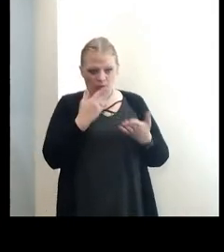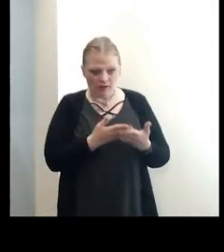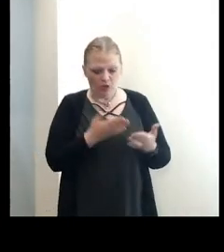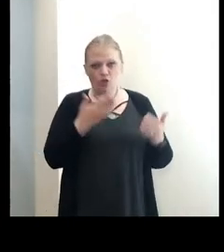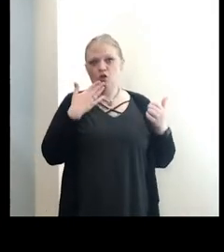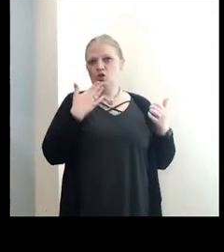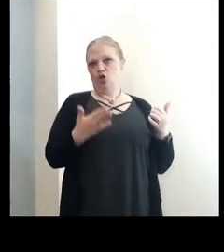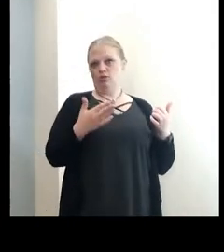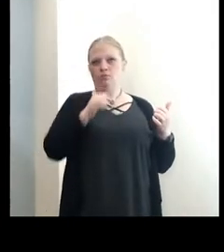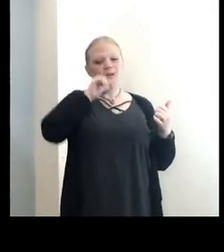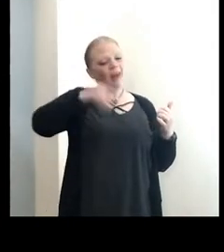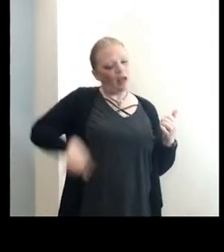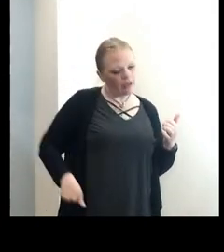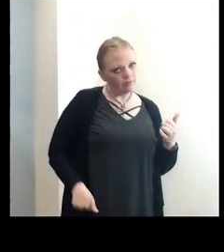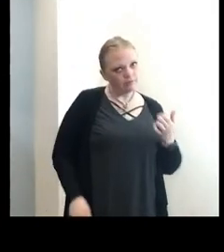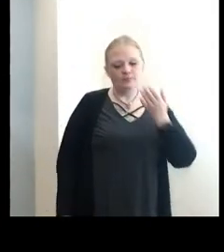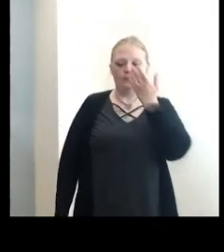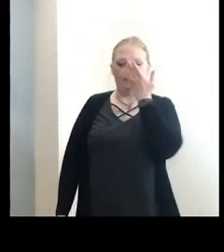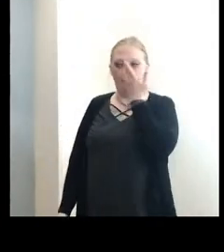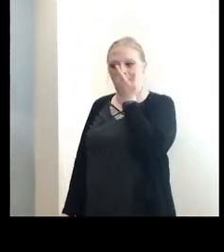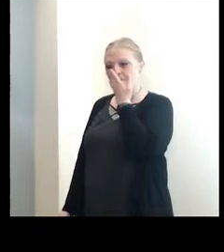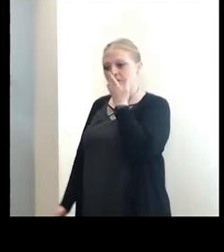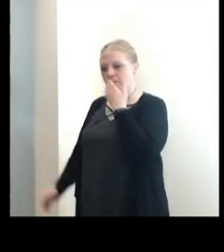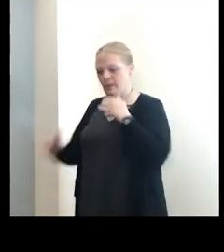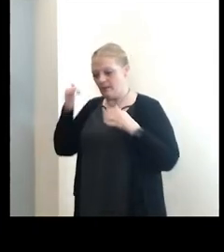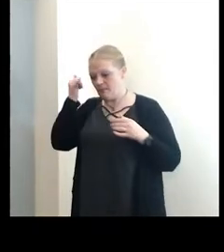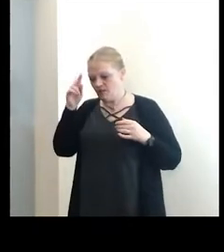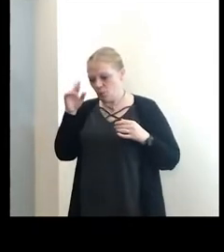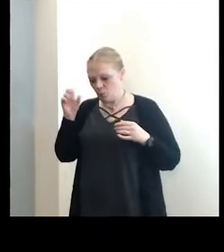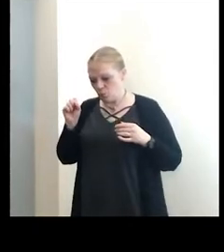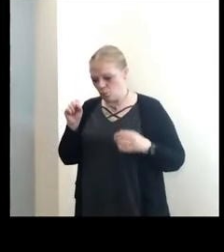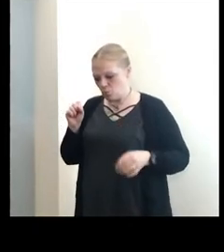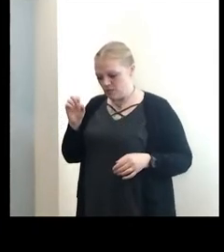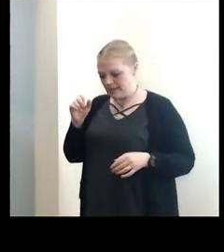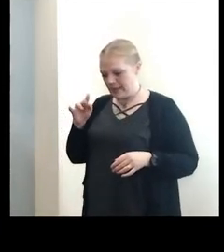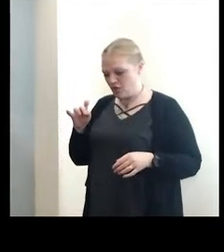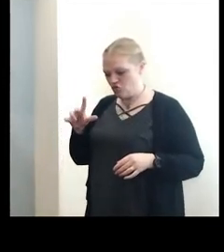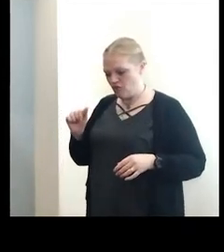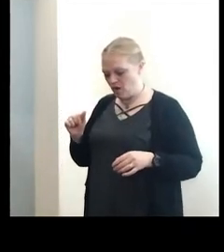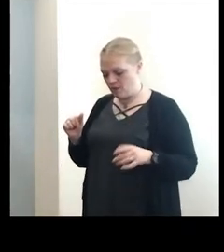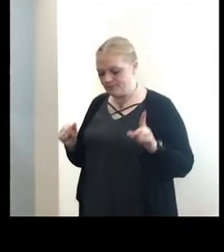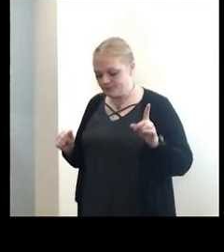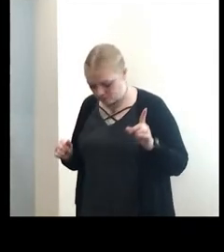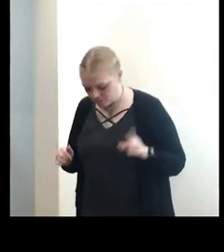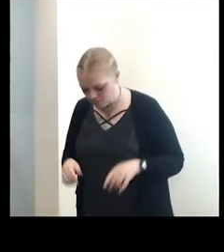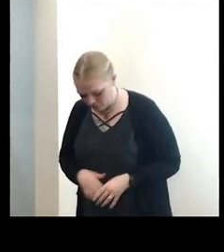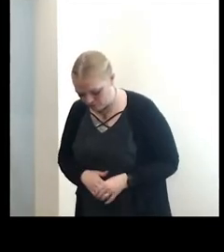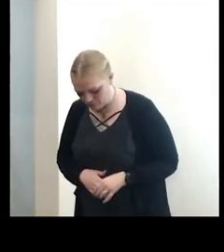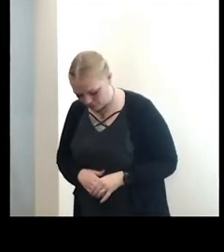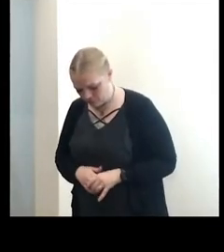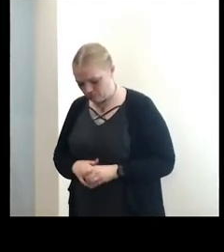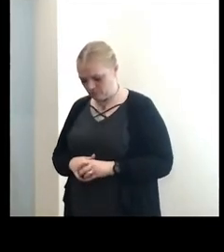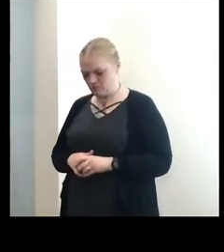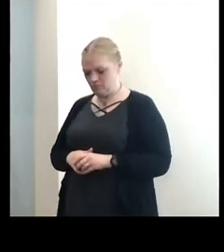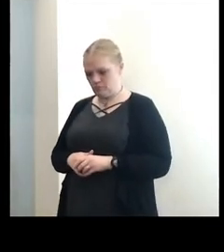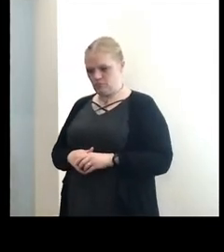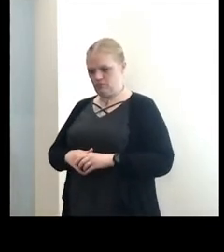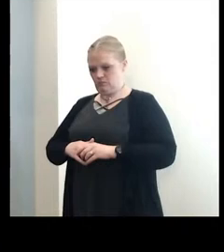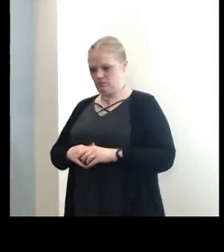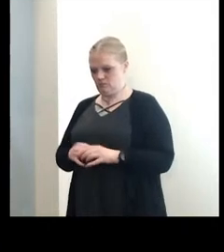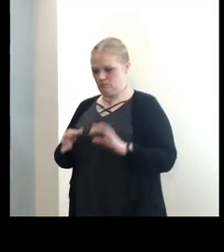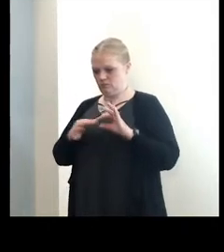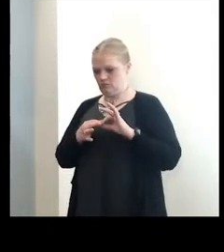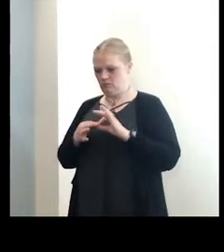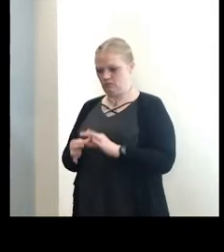a good thing. We're not there yet. Sandra, any more questions? Yes. In regard to